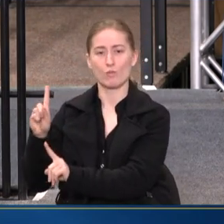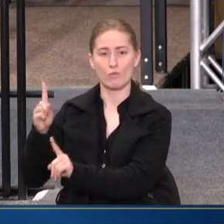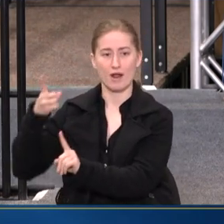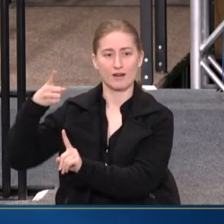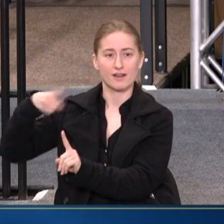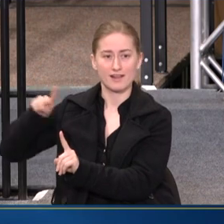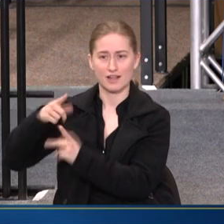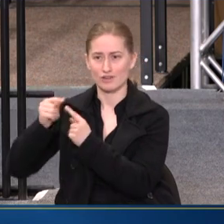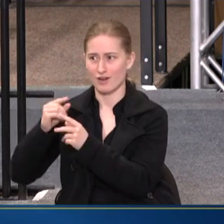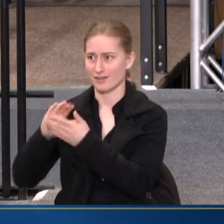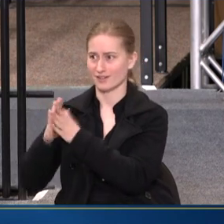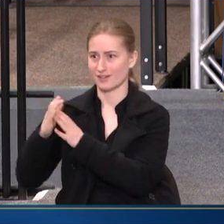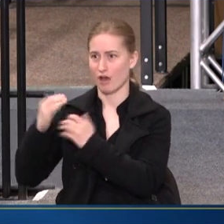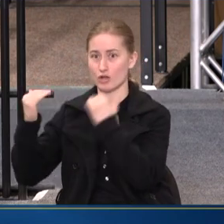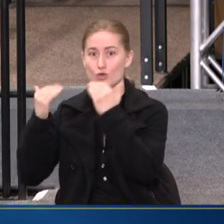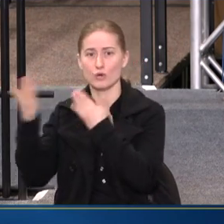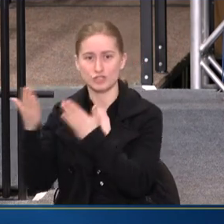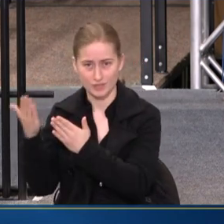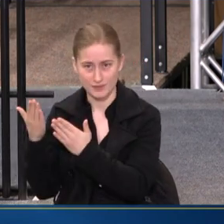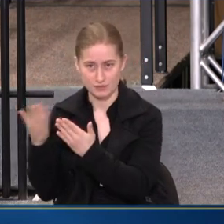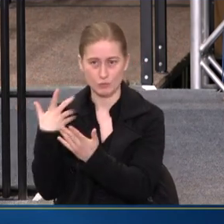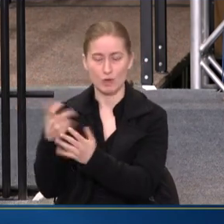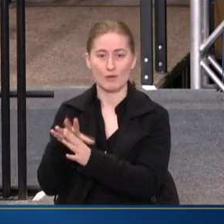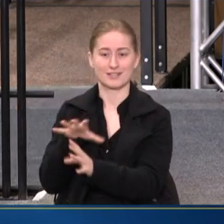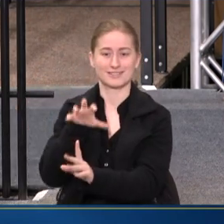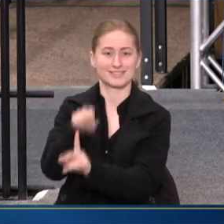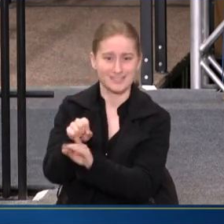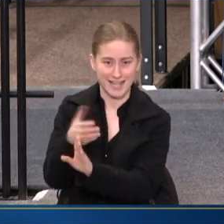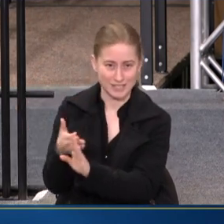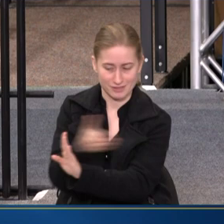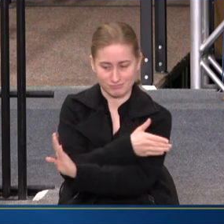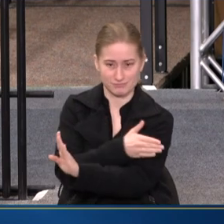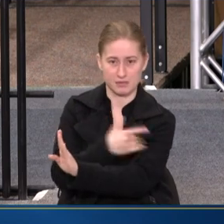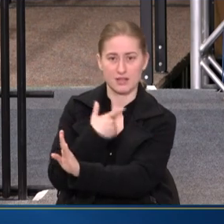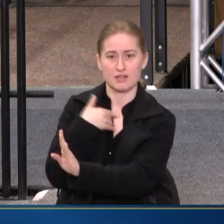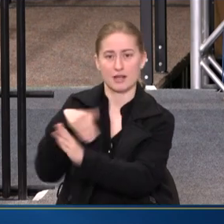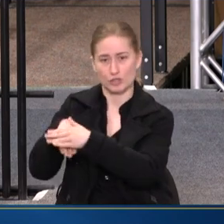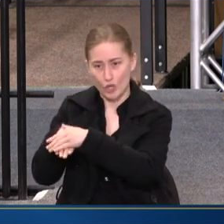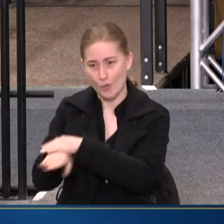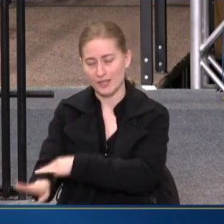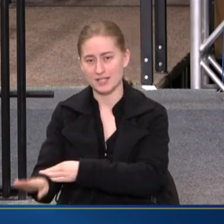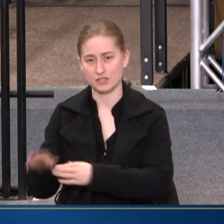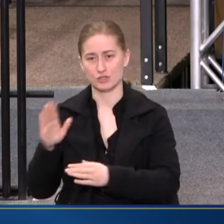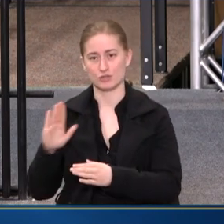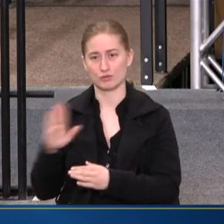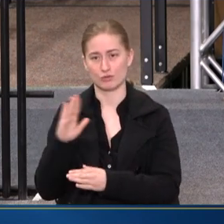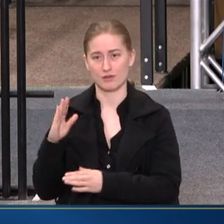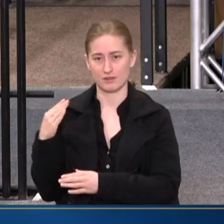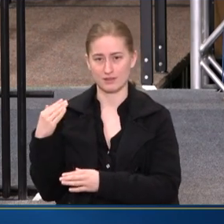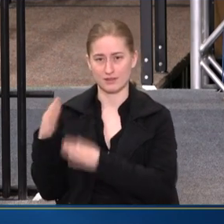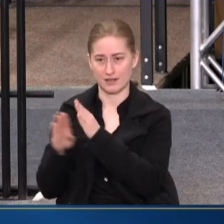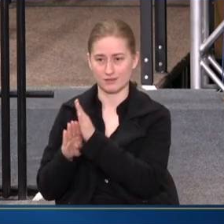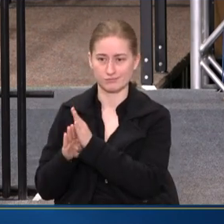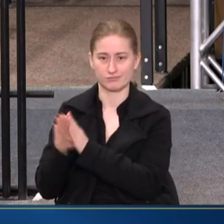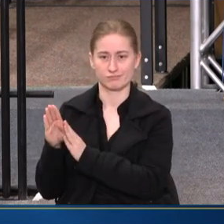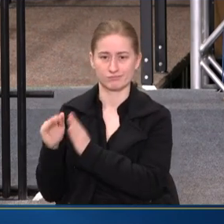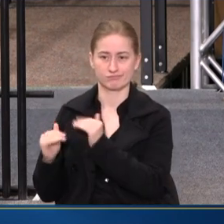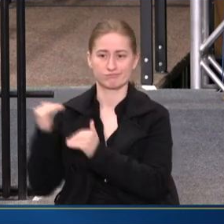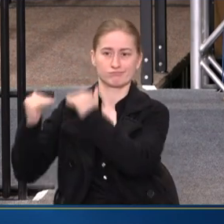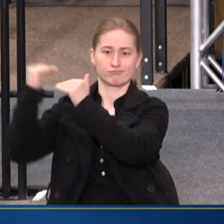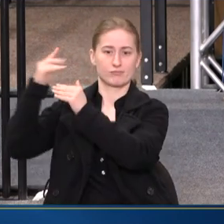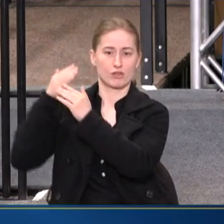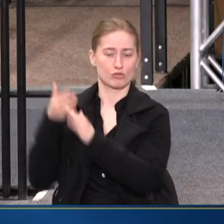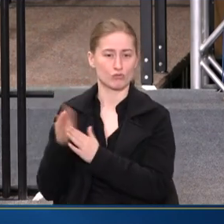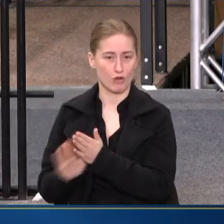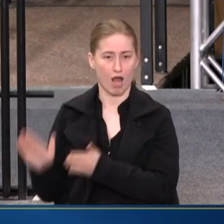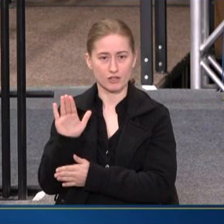TRYING TO GET ADULT SERVICES. WE WANT TO CATCH THEM AS THEY'RE GOING INTO THEIR MATRICULATION THROUGH COLLEGE. WE